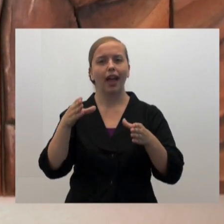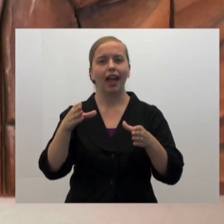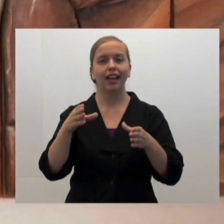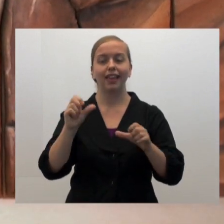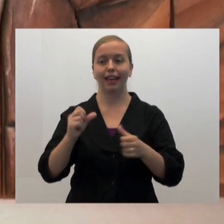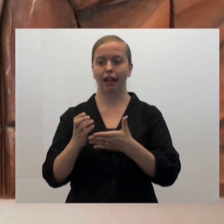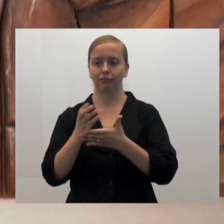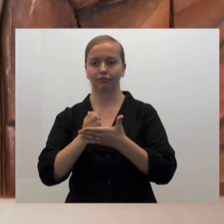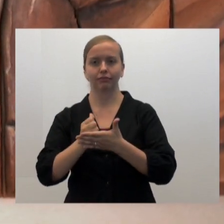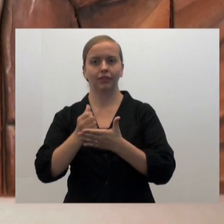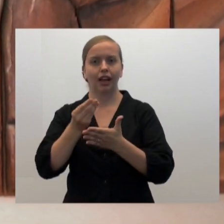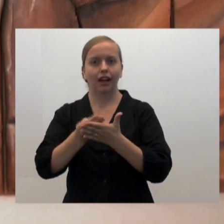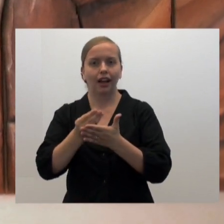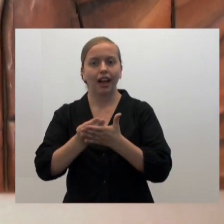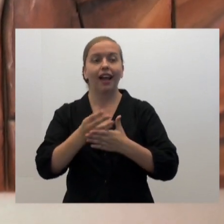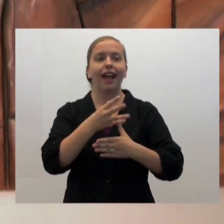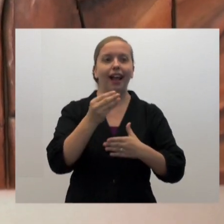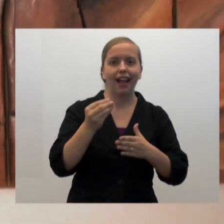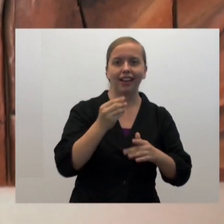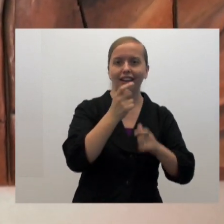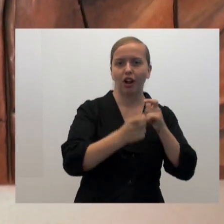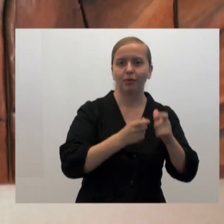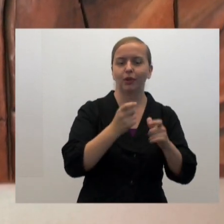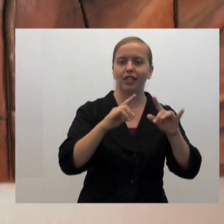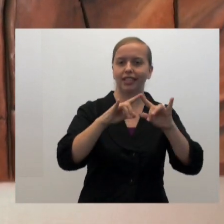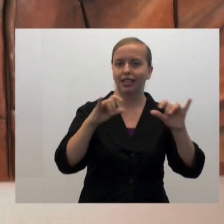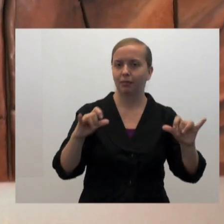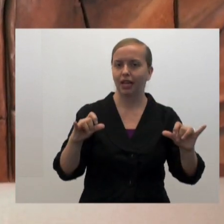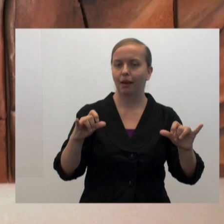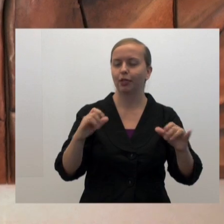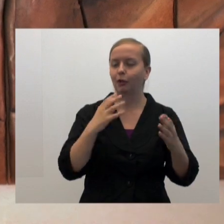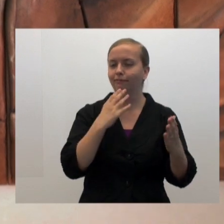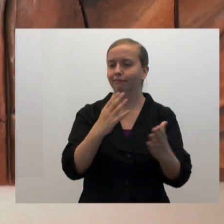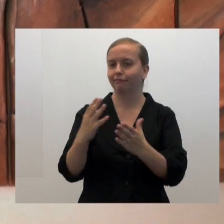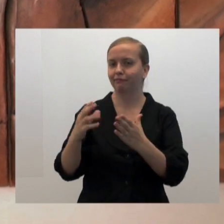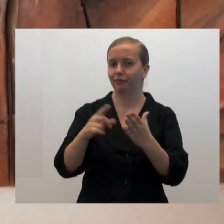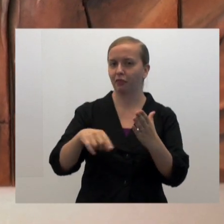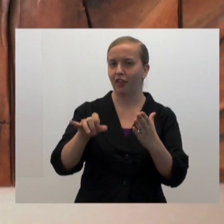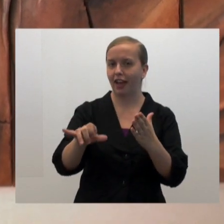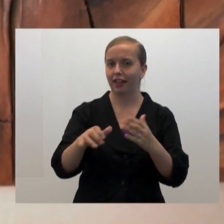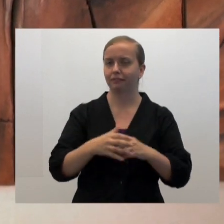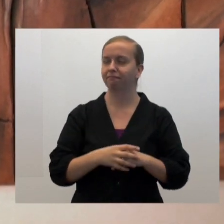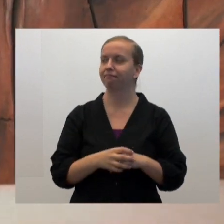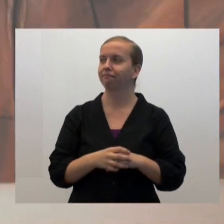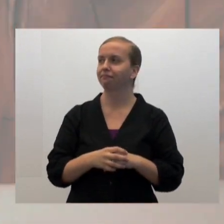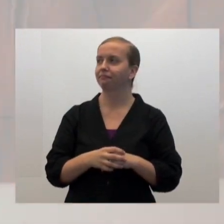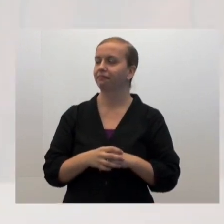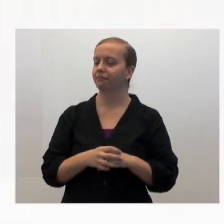They've found a way where they can both make a living and make a contribution at the same time, and I think that's the magic formula.